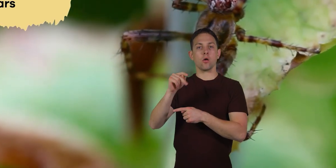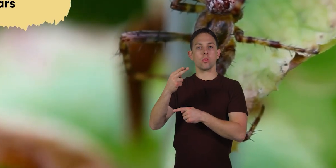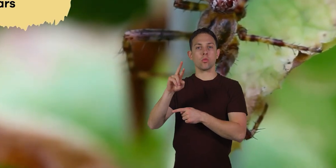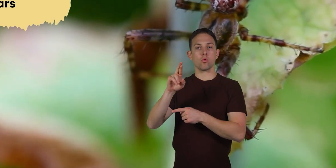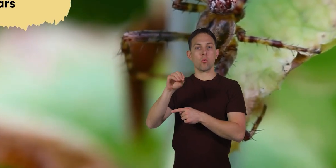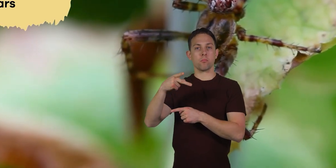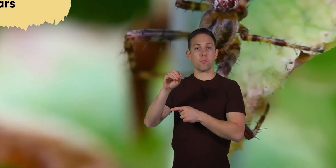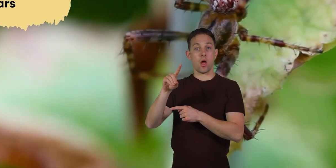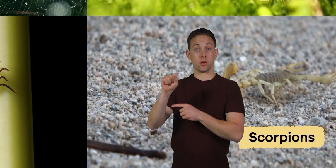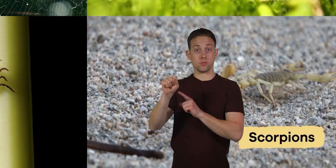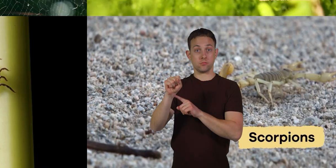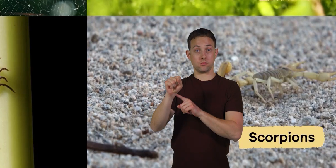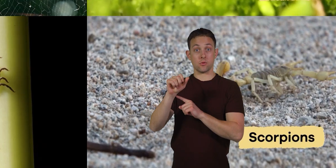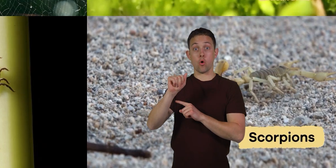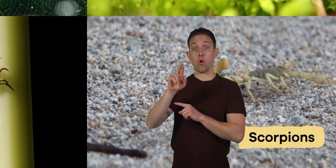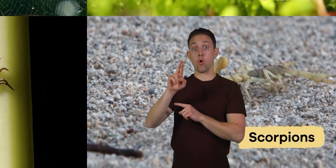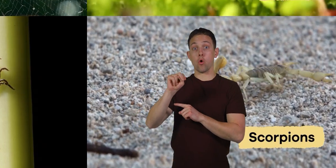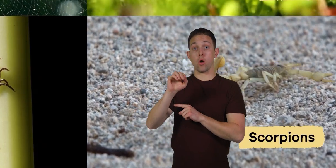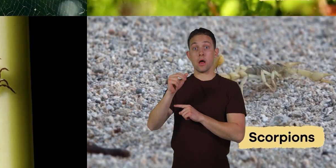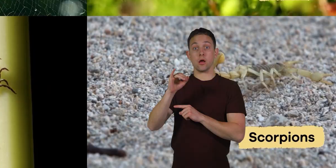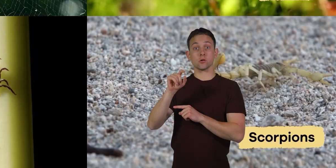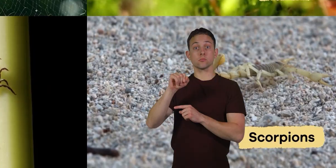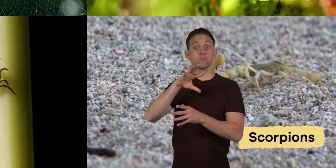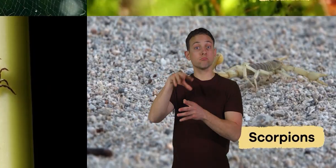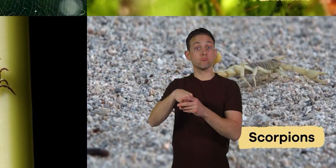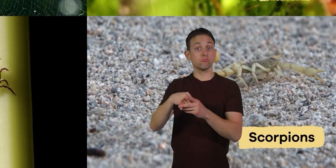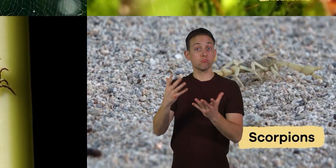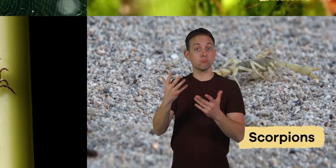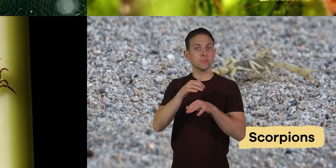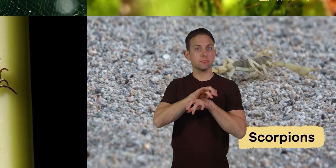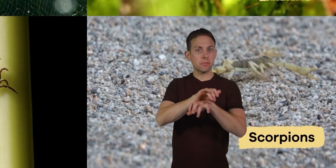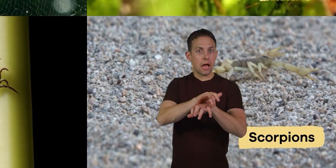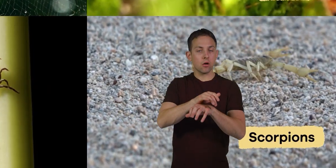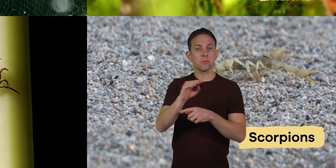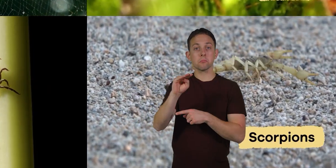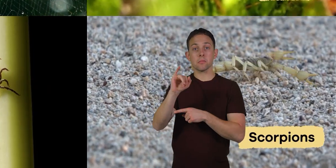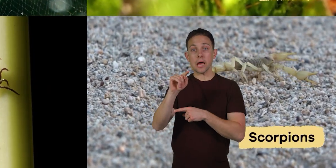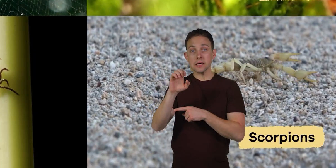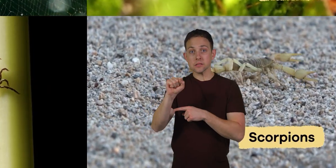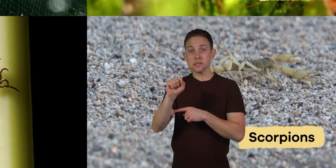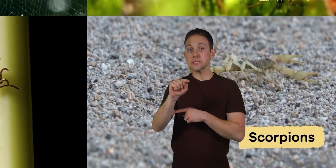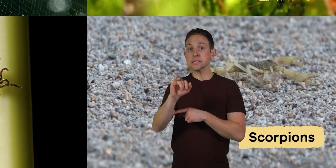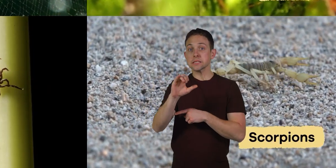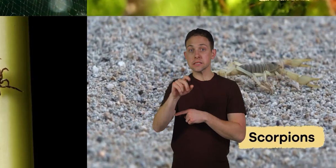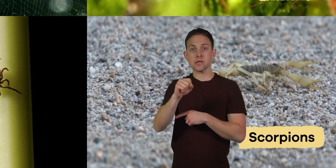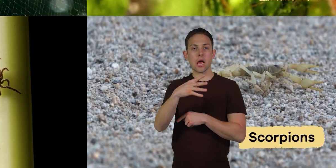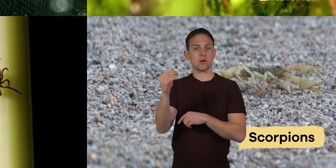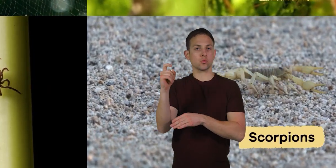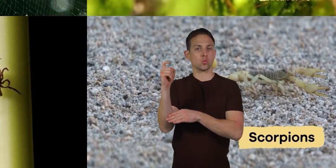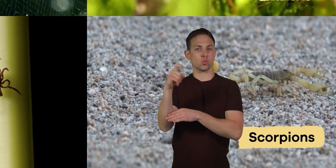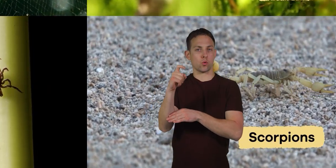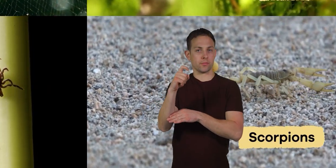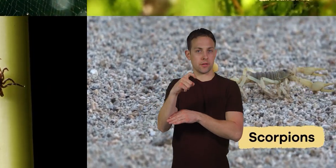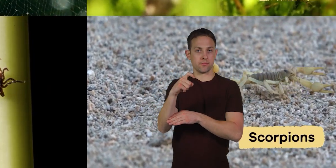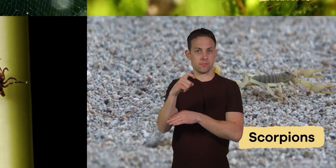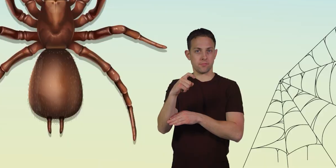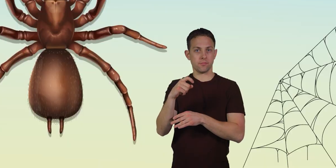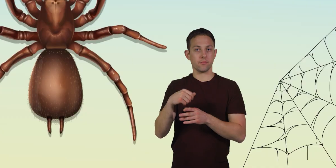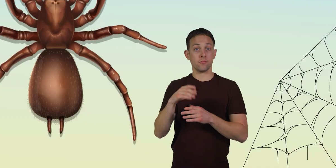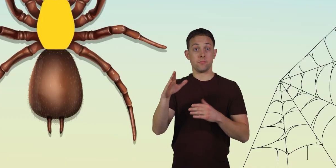arthropods. Arachnids include spiders, mites, ticks, and scorpions.